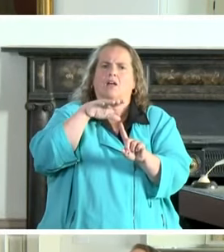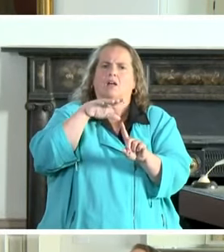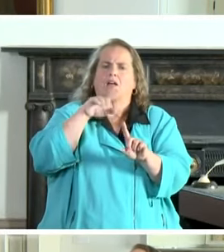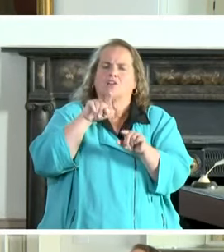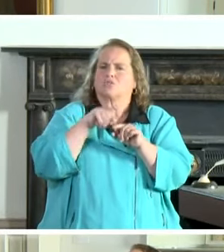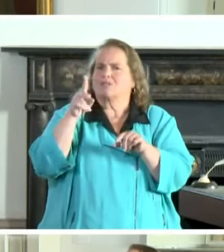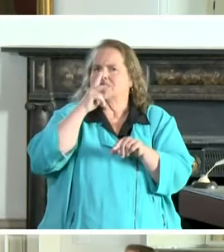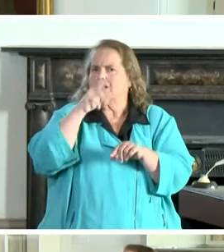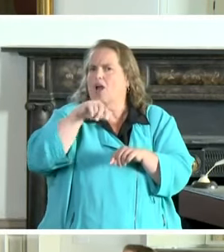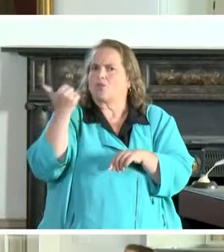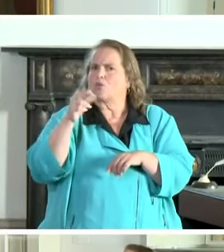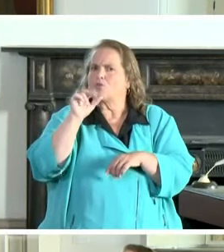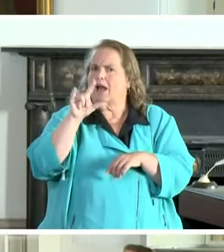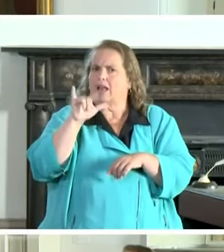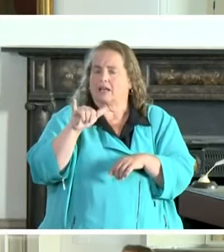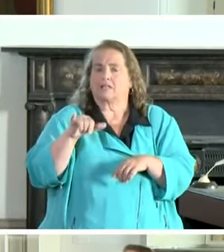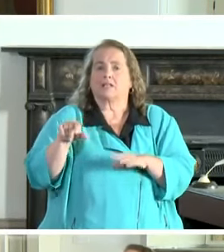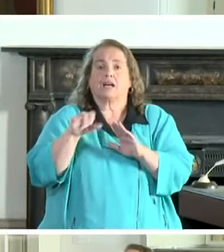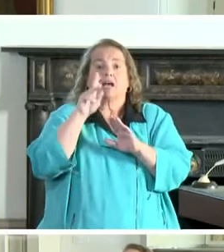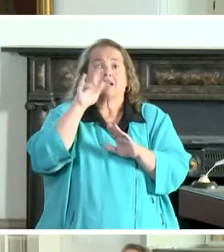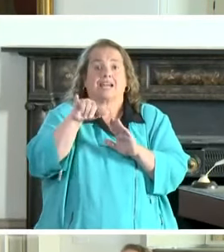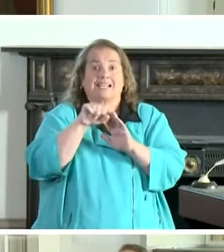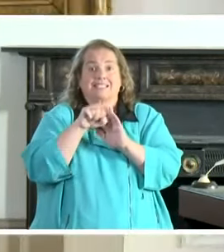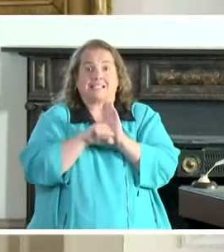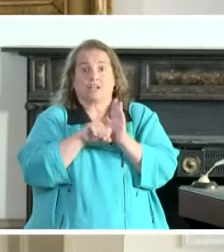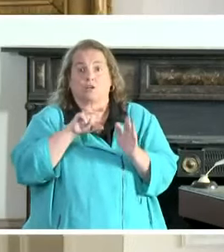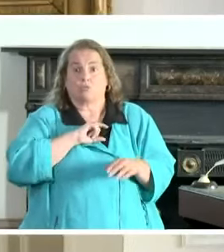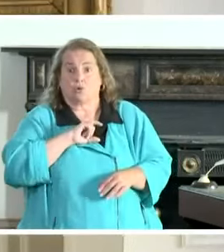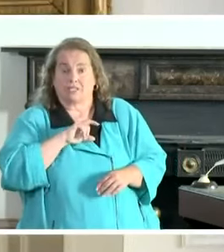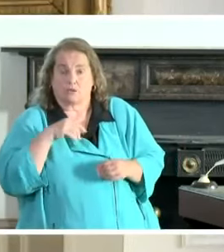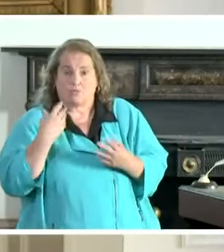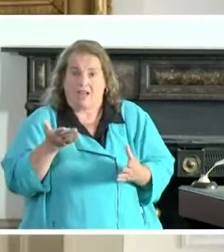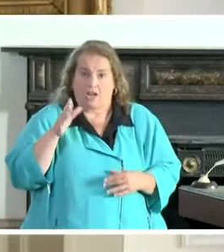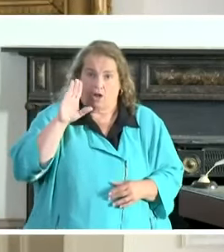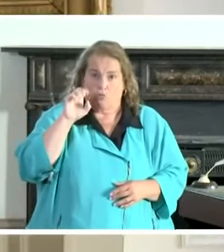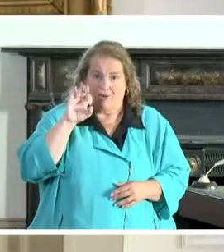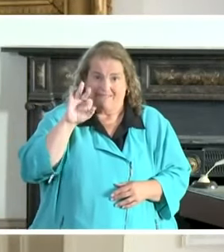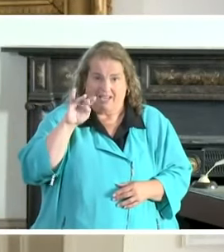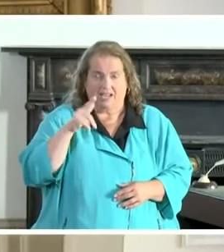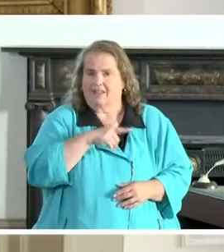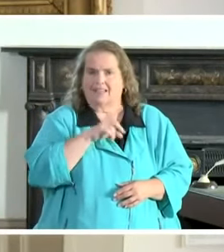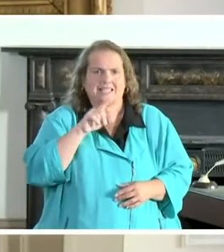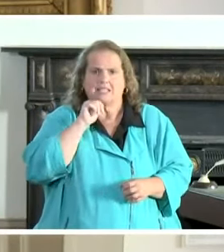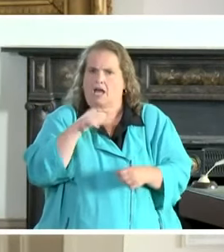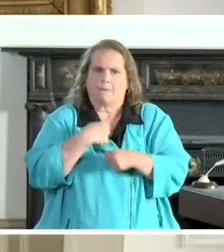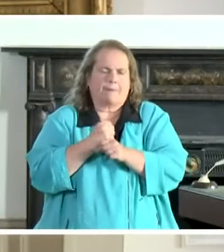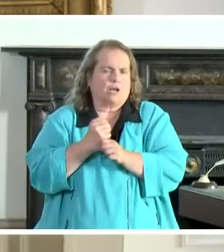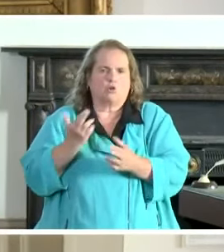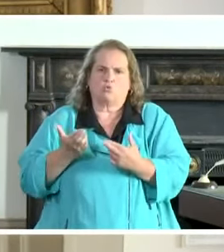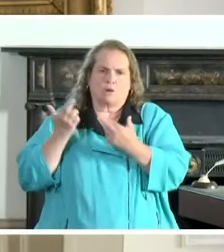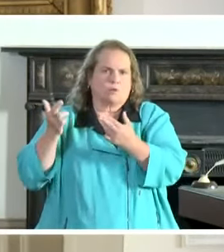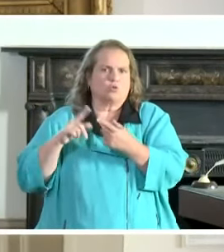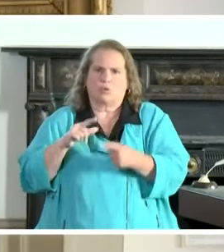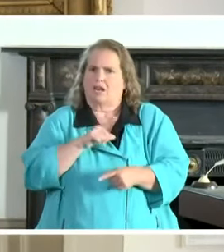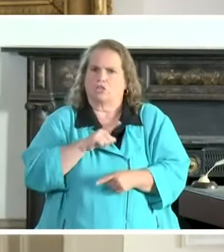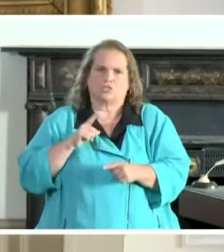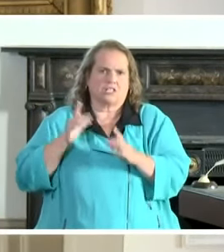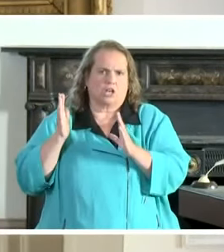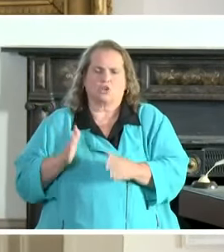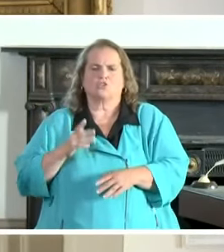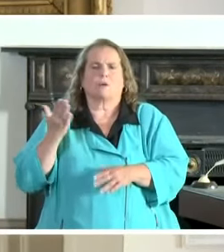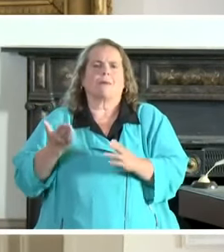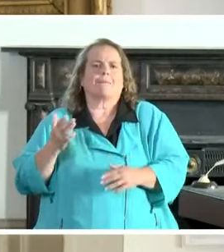So the Kentucky State Police provided a briefing today, but did not make a recommendation to the legislative branch. They may have used